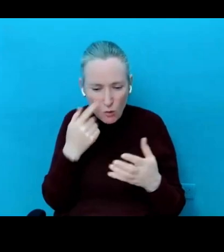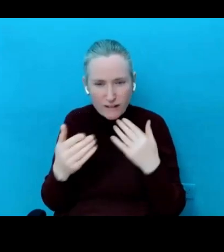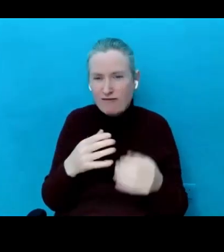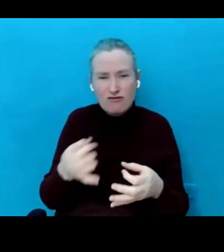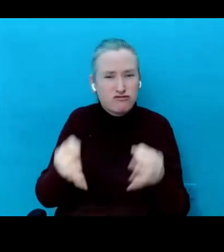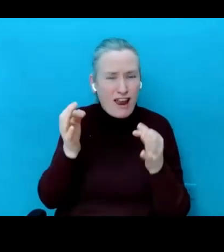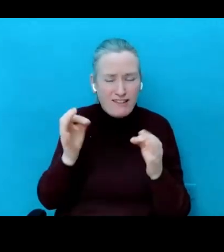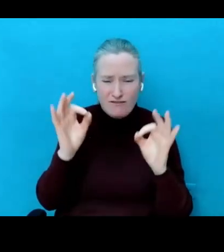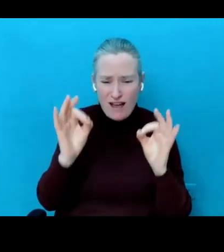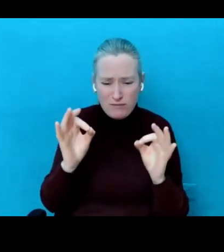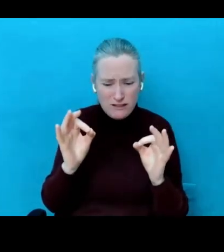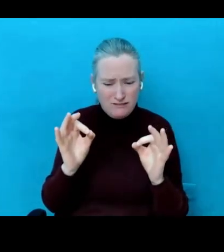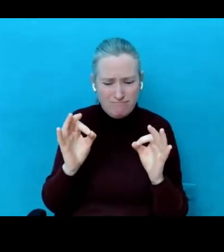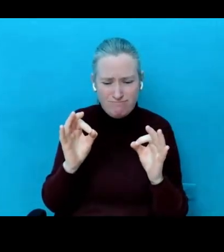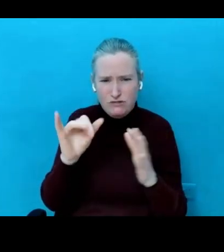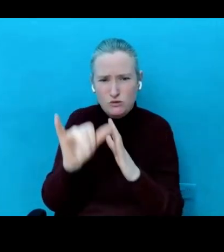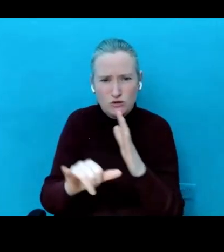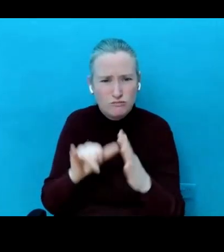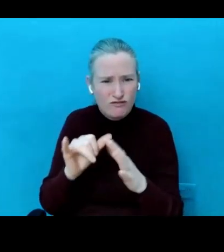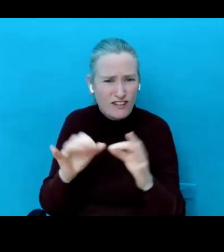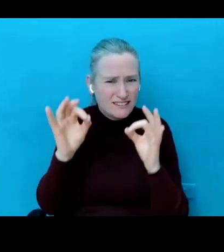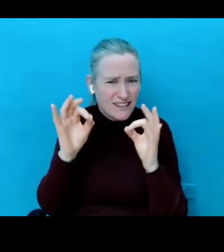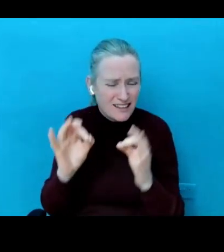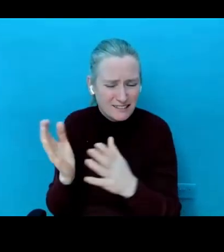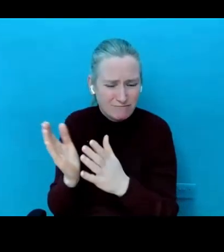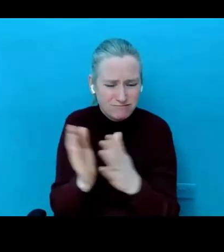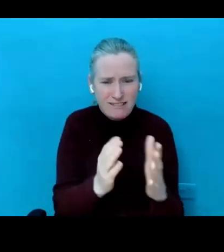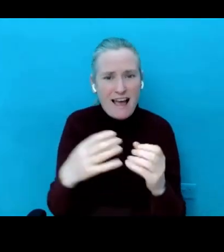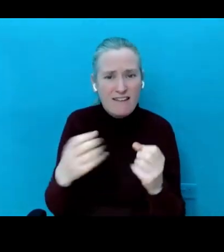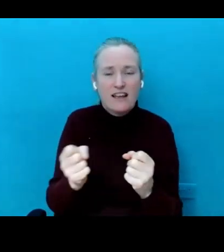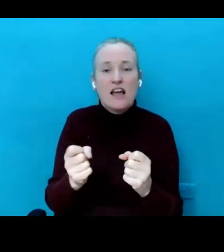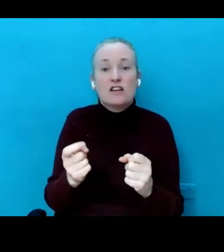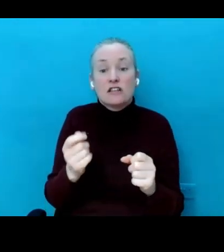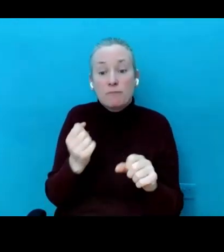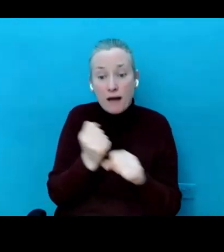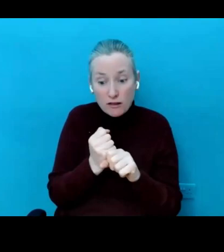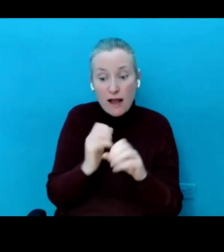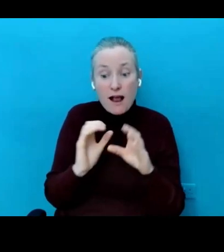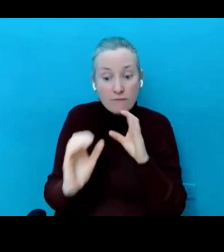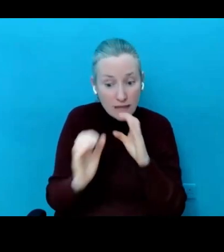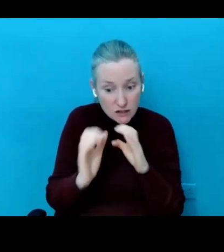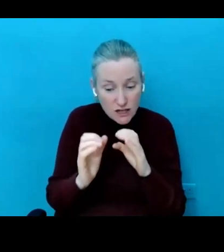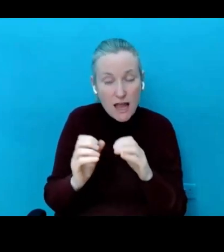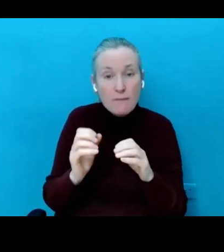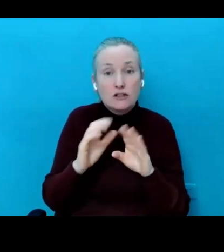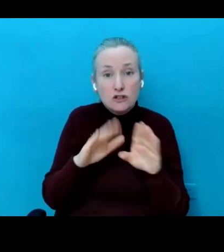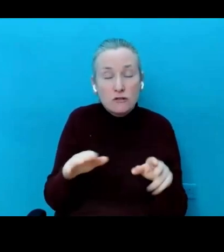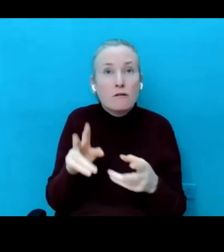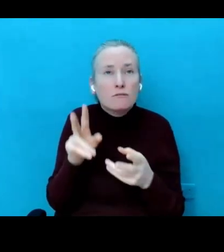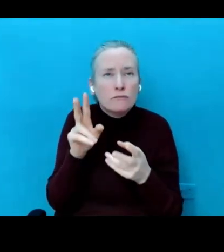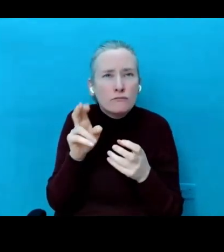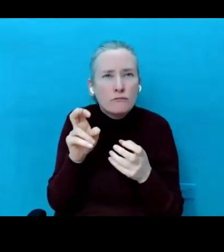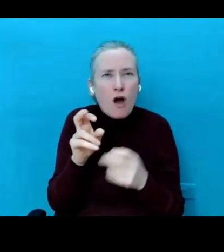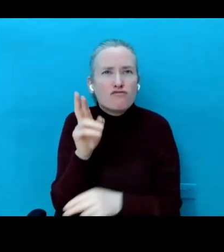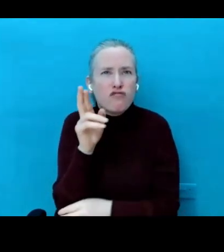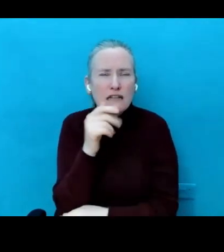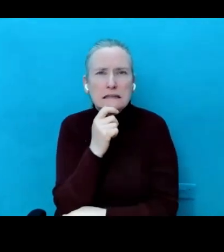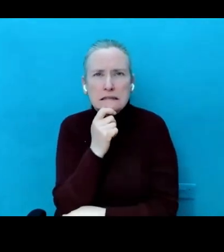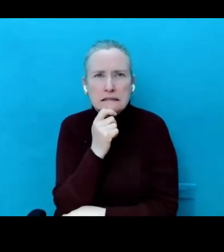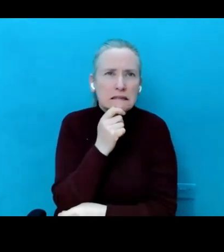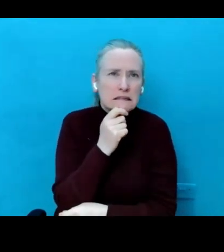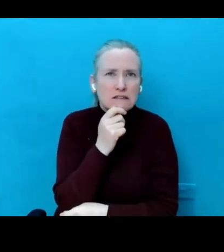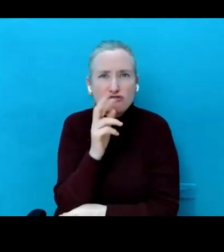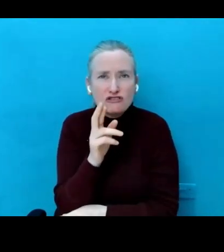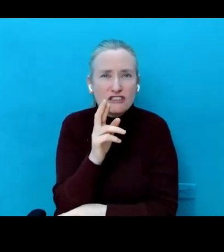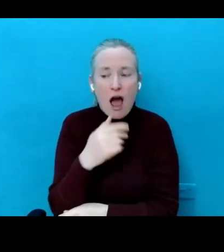out there, educational stuff, you know, so it's about having that conversation. So they're learning and they're listening and they're oh, she's right. Yeah. Oh, yeah. And I love that.